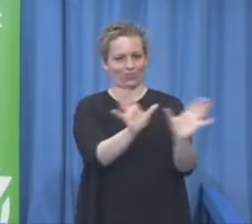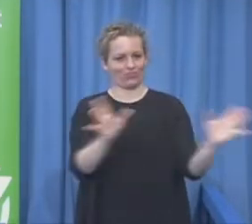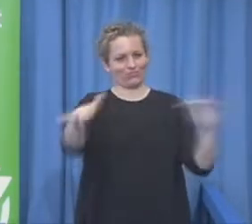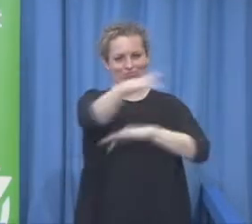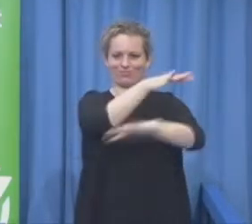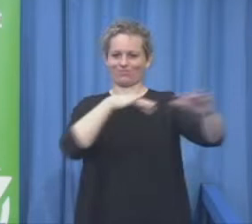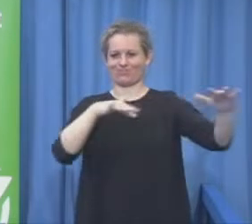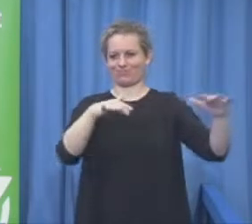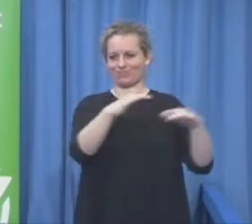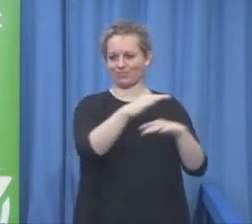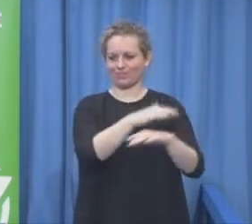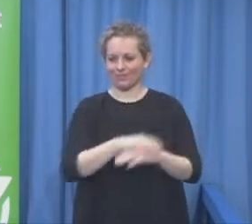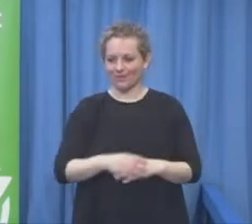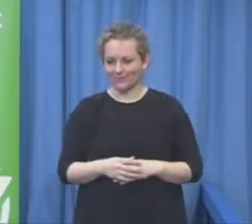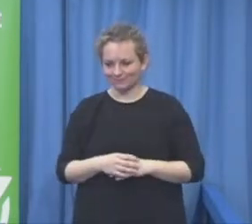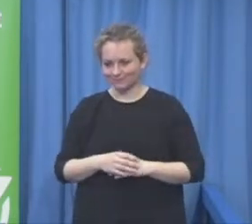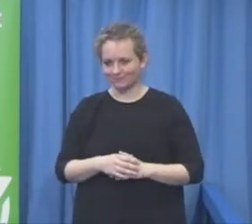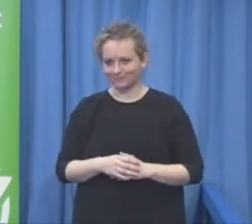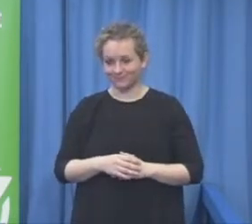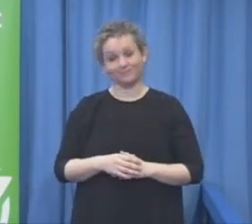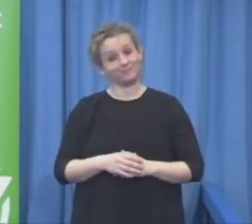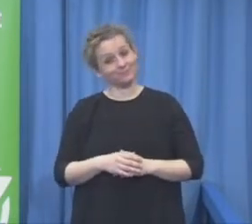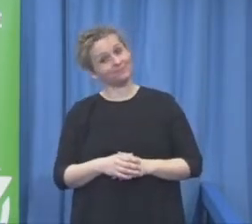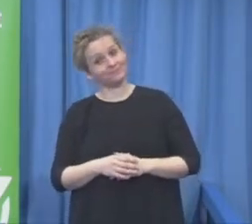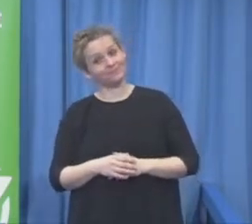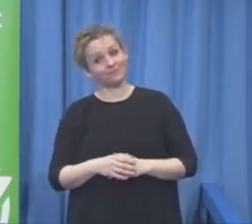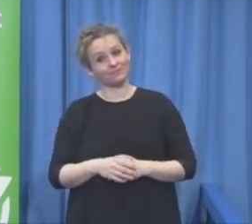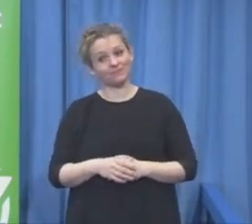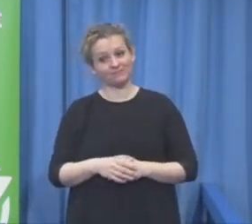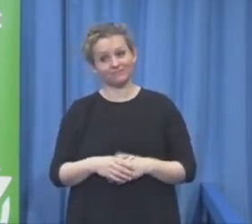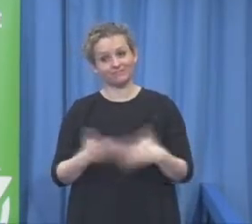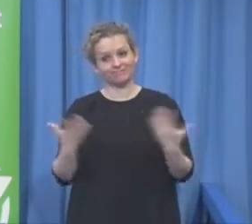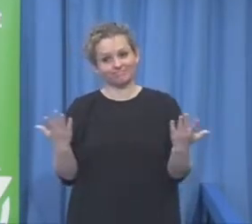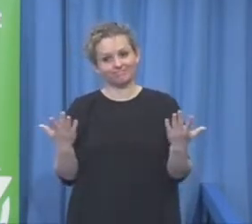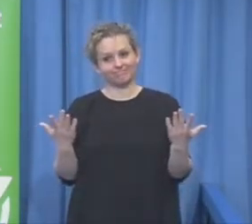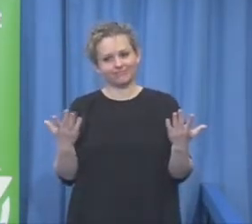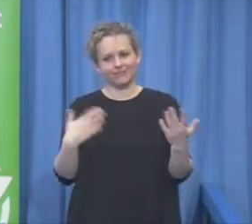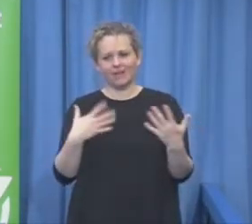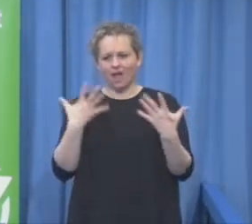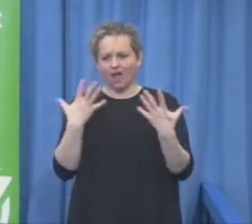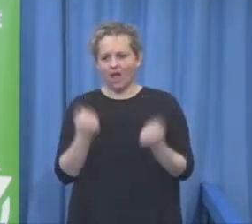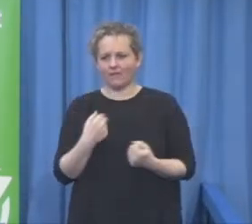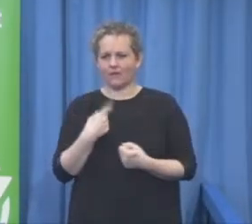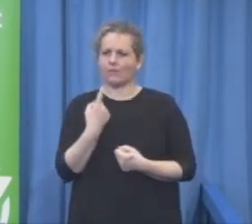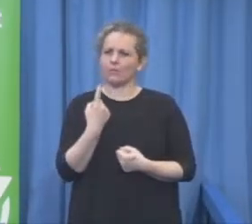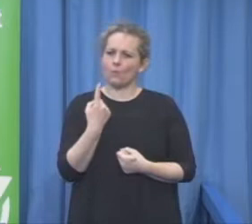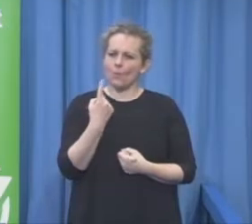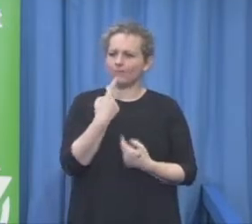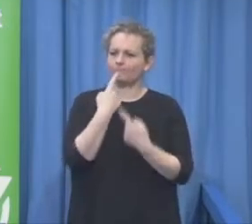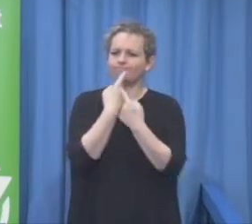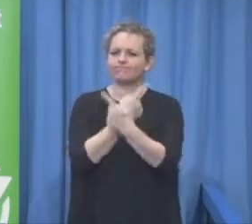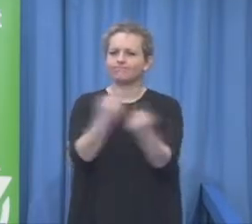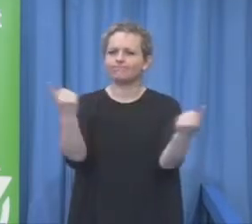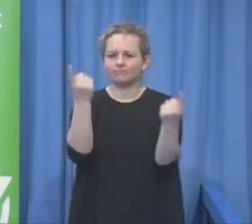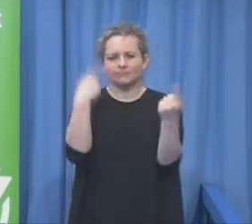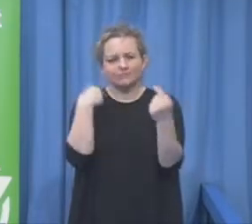of my organization I let's see to you could you play the slide show